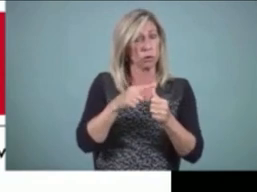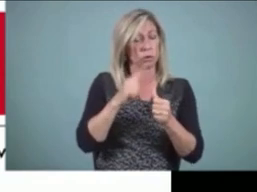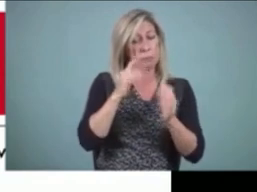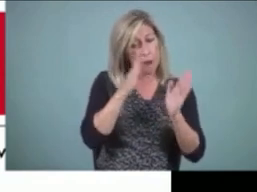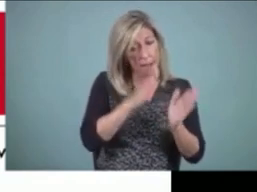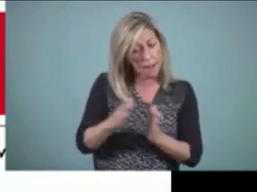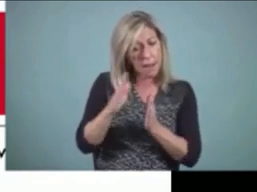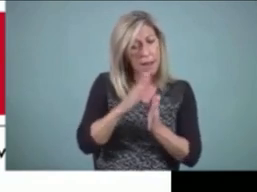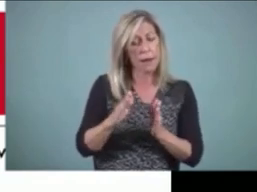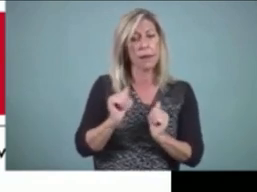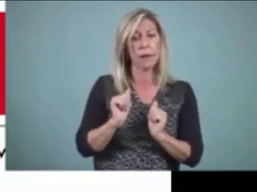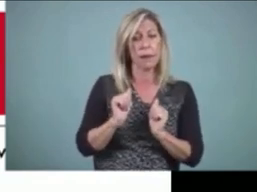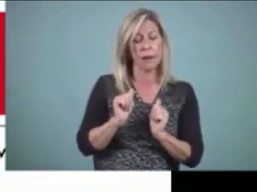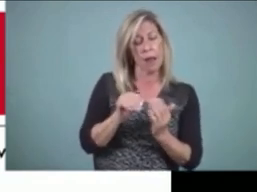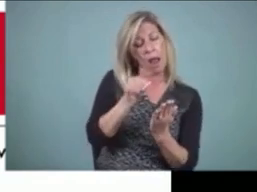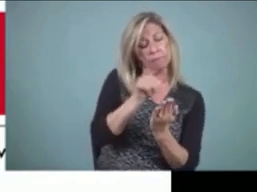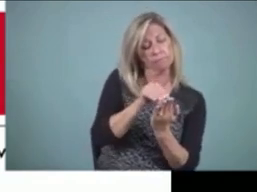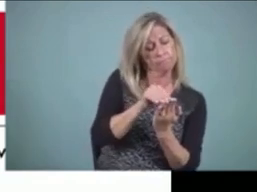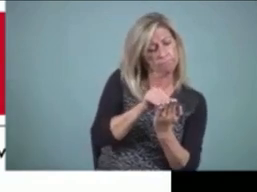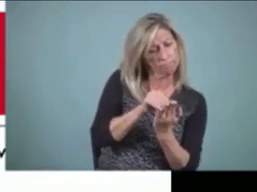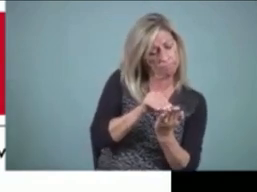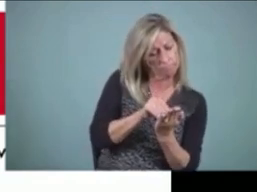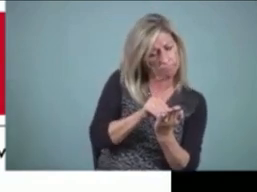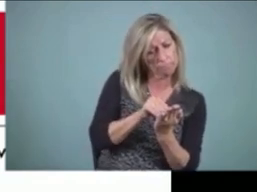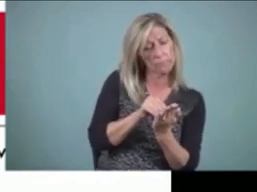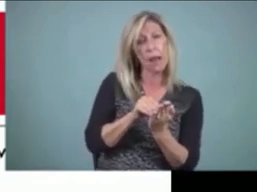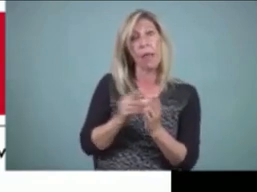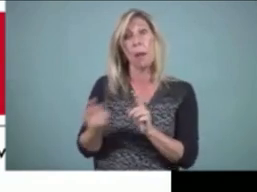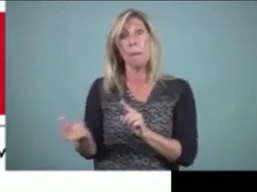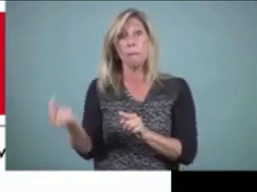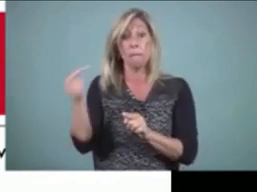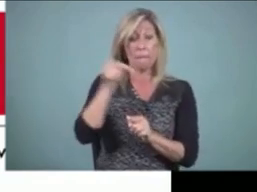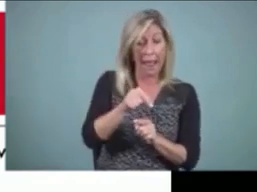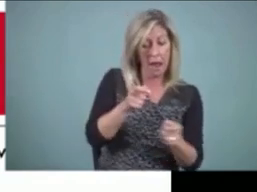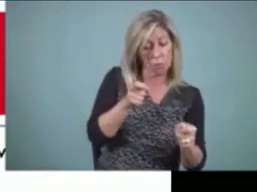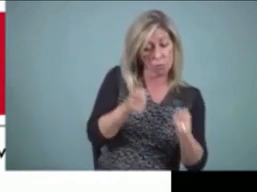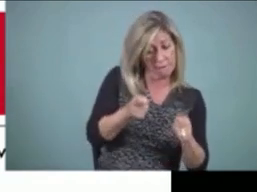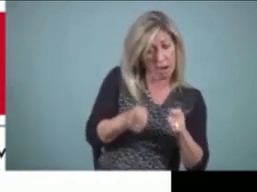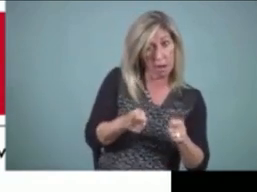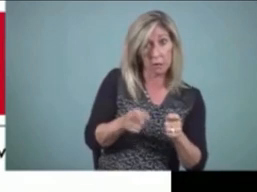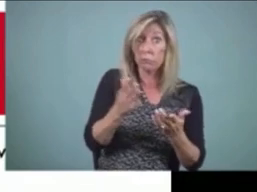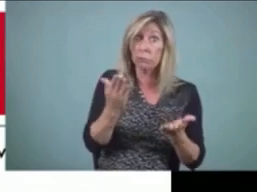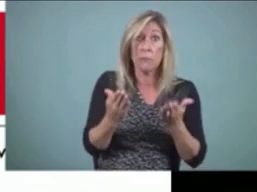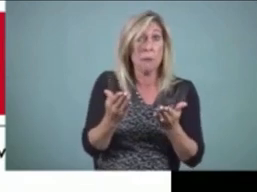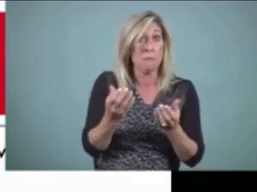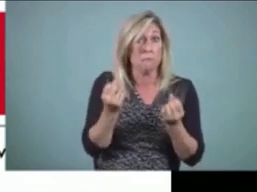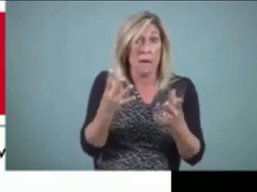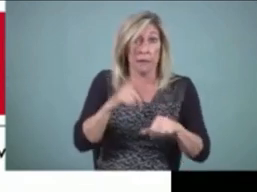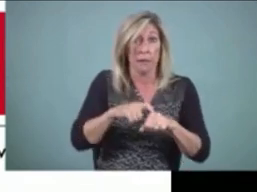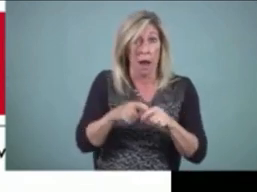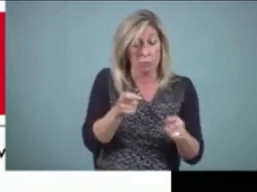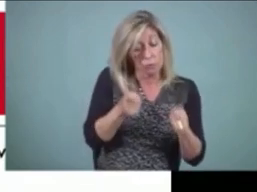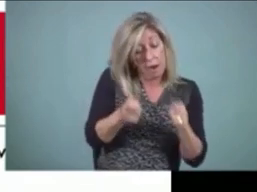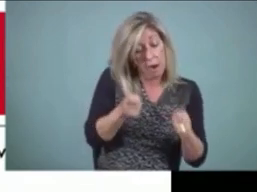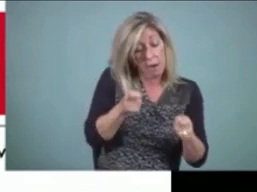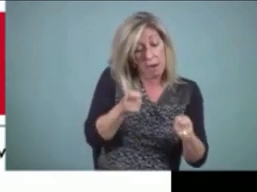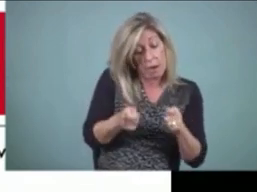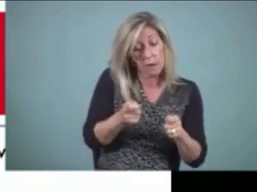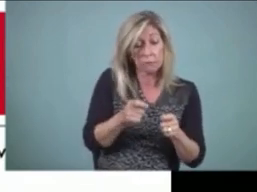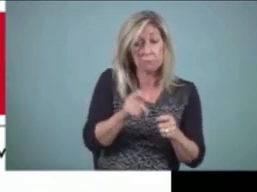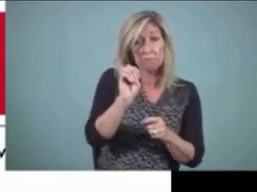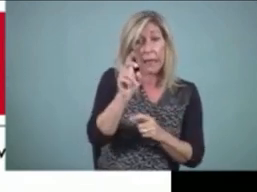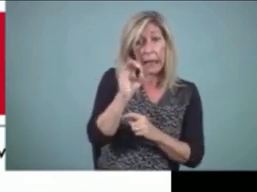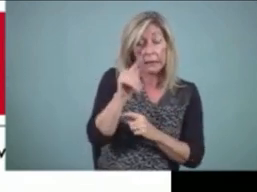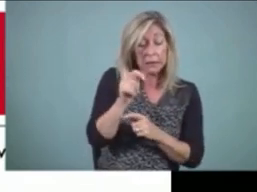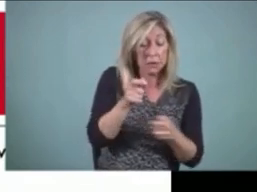then revising that text, often multiple times, and then you put that writing to some kind of use.